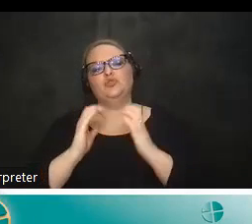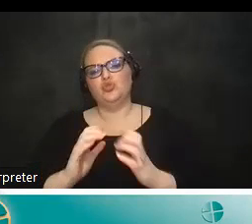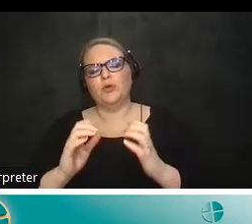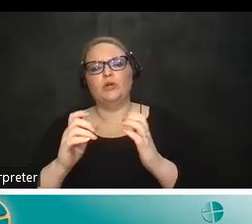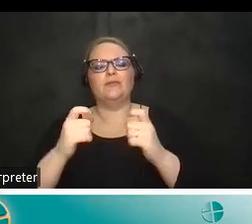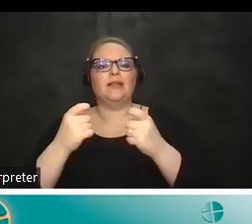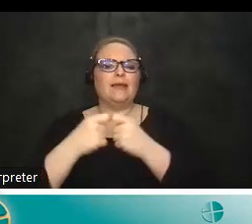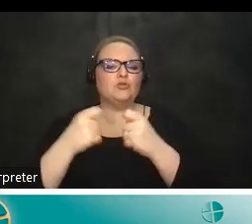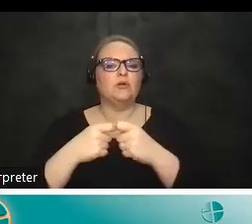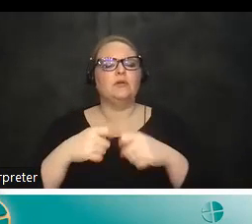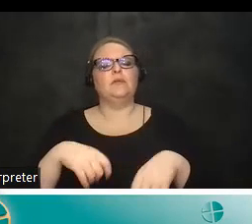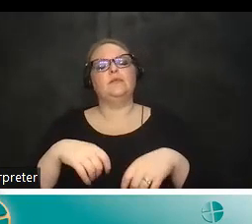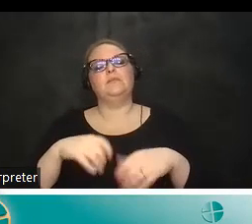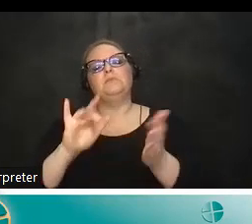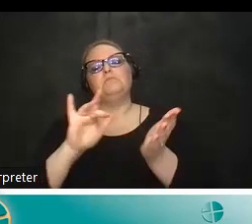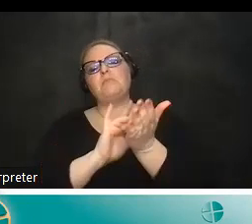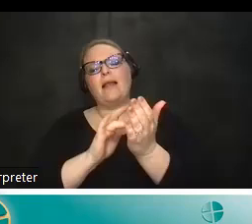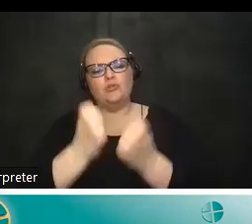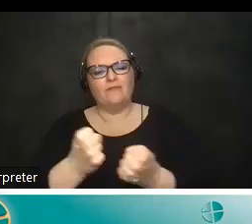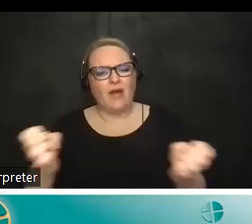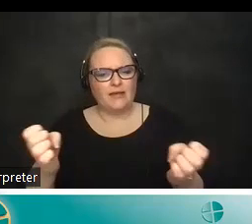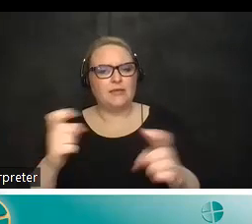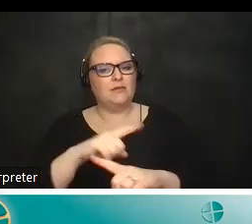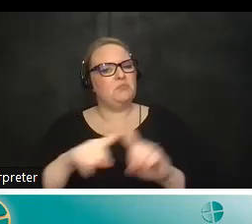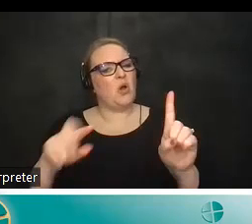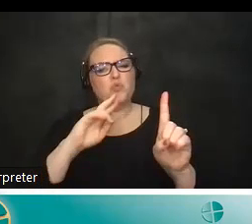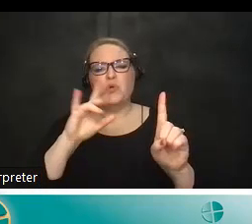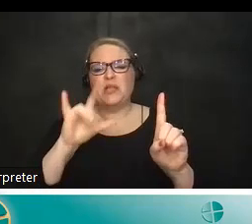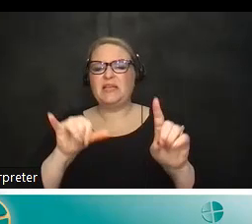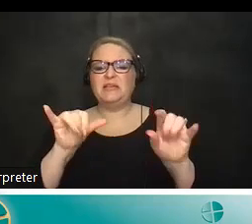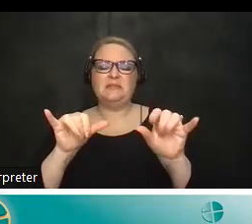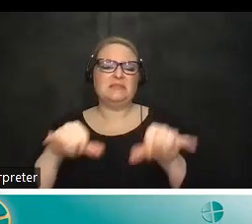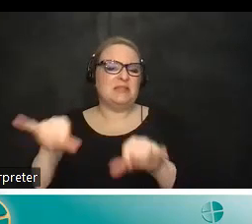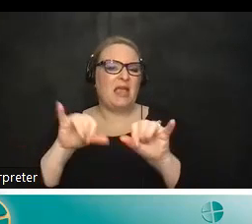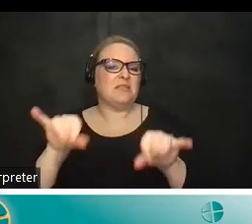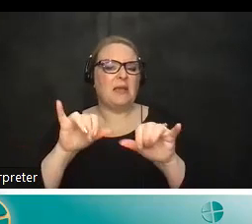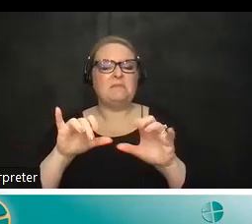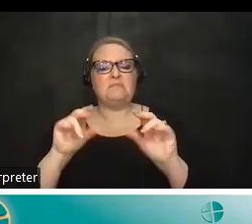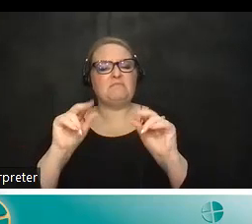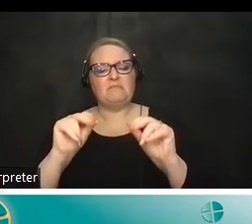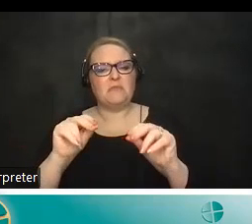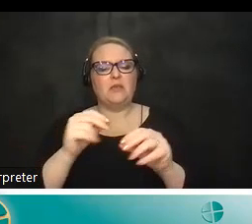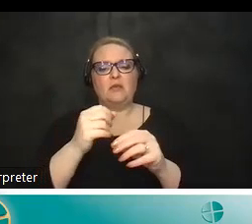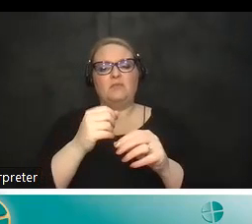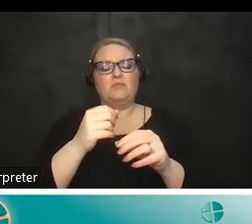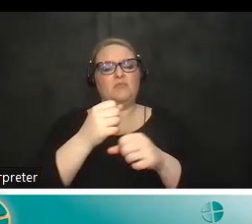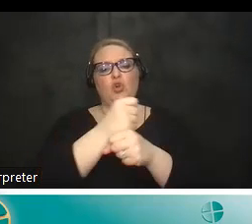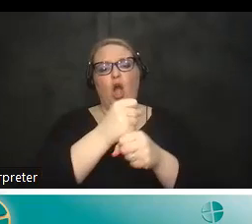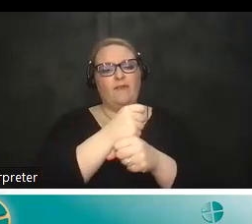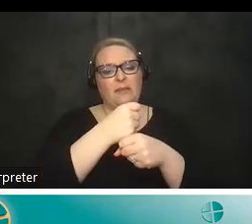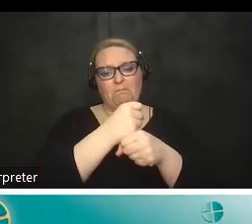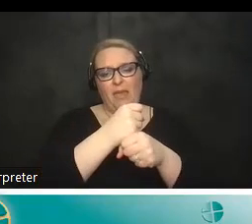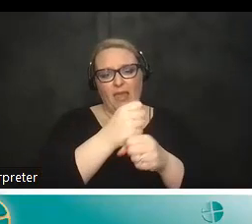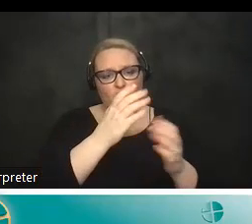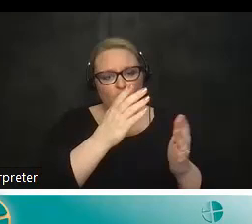some medical devices but there's an overarching theme these days and that everything from your coffee maker to your vacuum